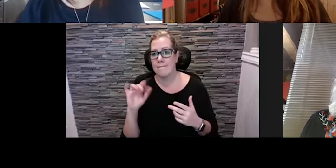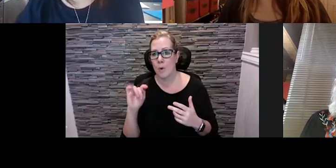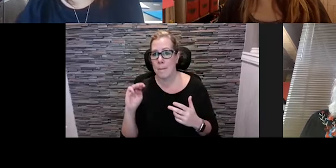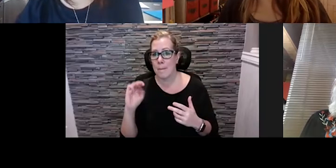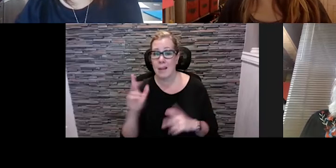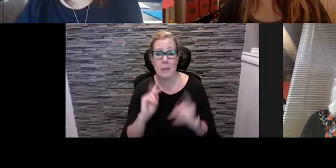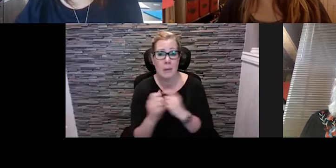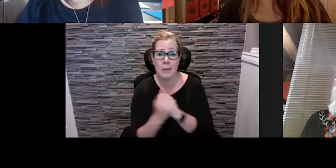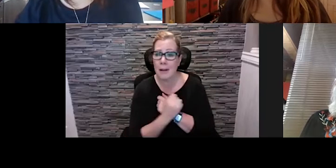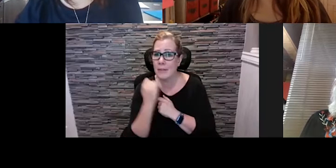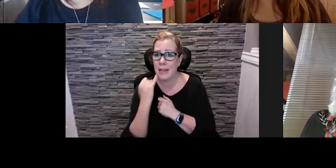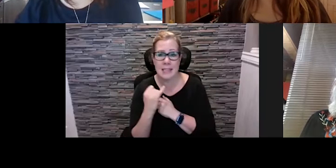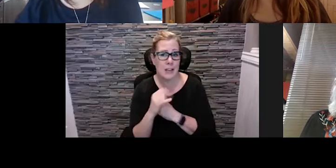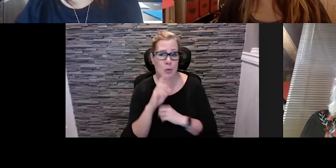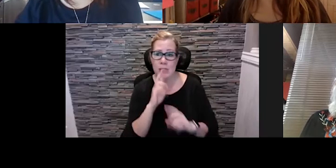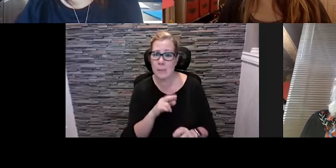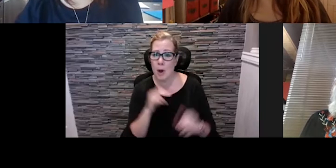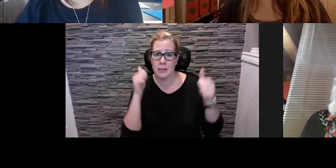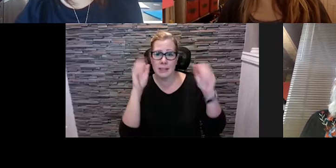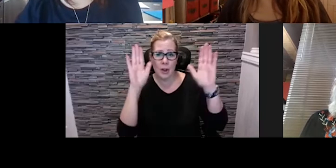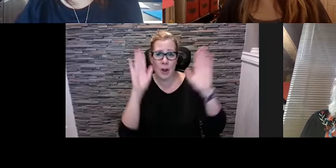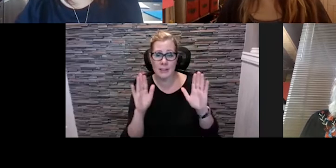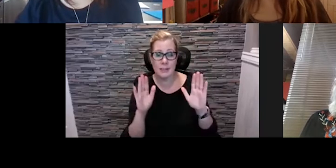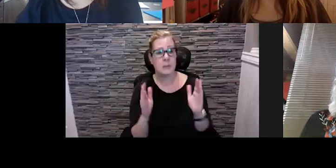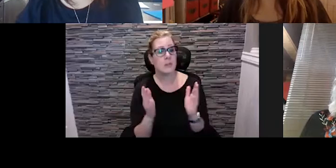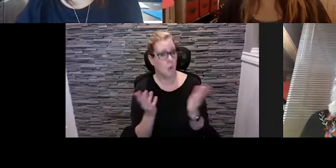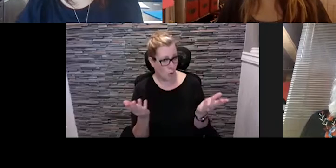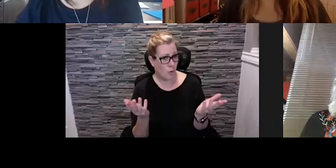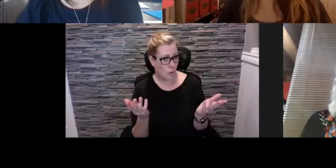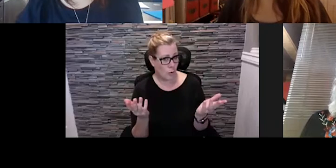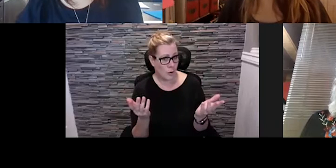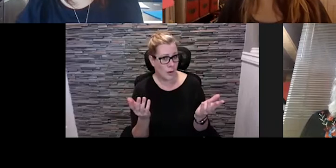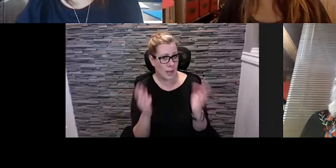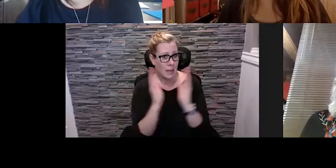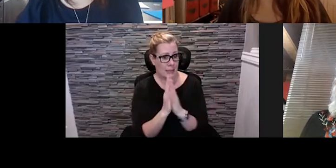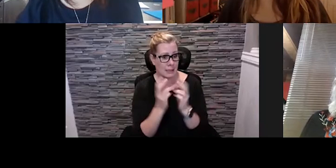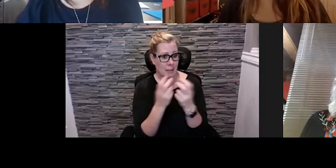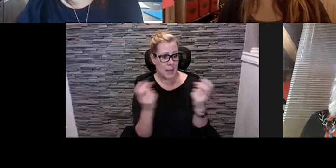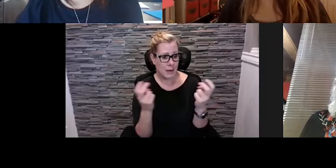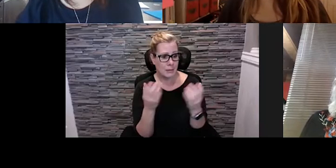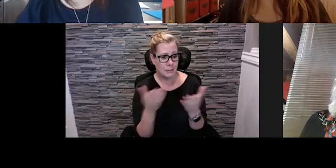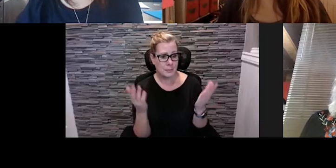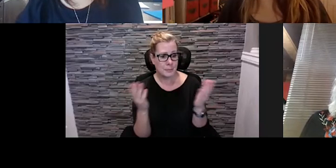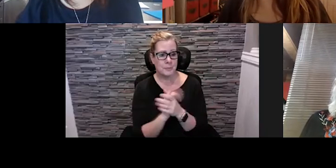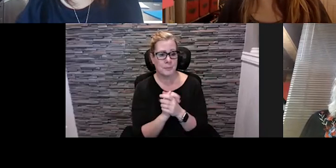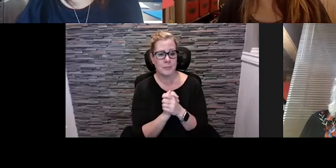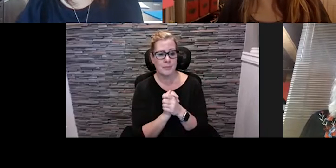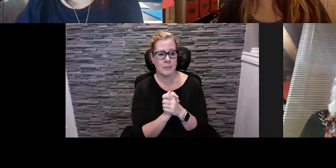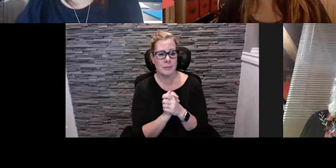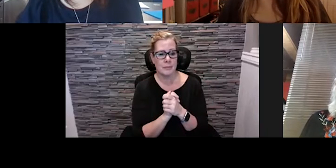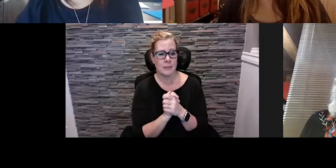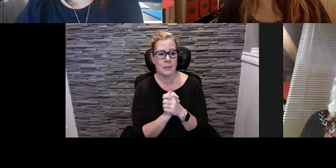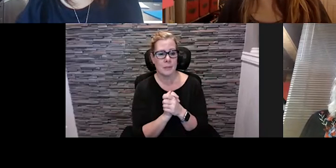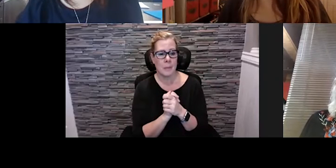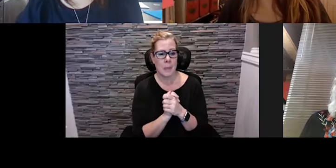you know i well i asked well i posed this question to the next to the panelists i also want all of our viewers to